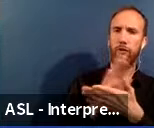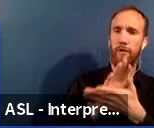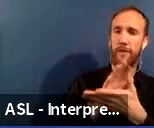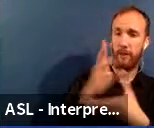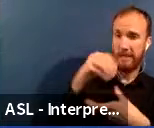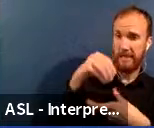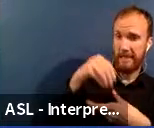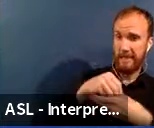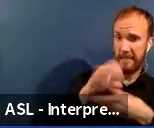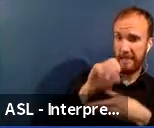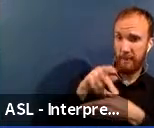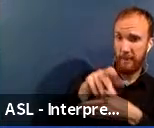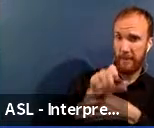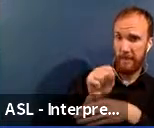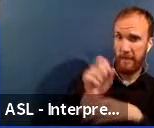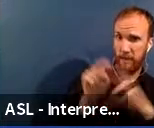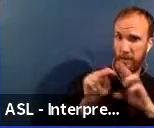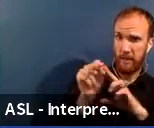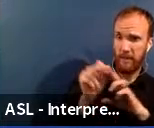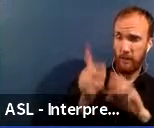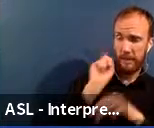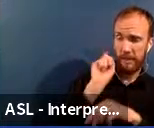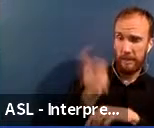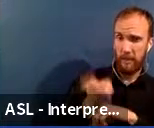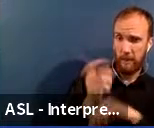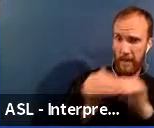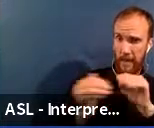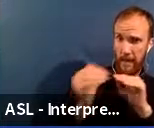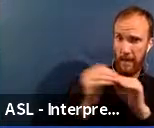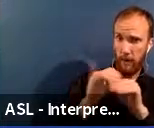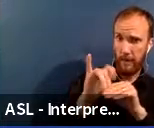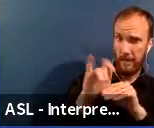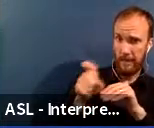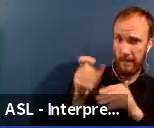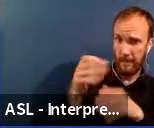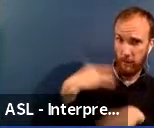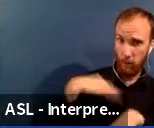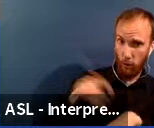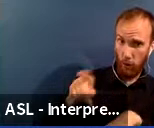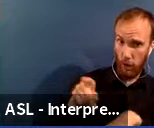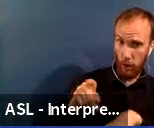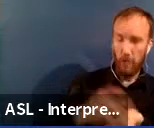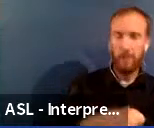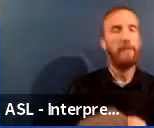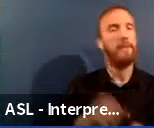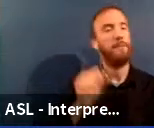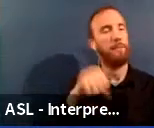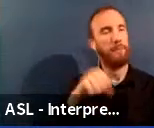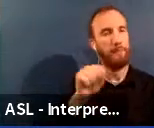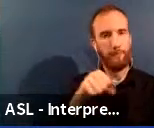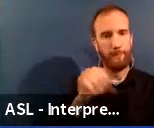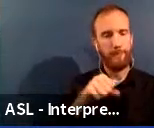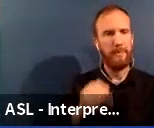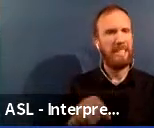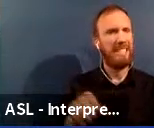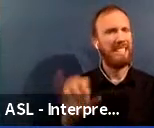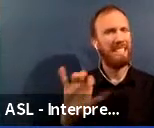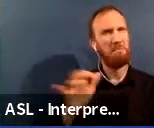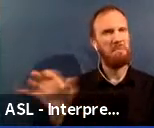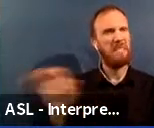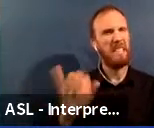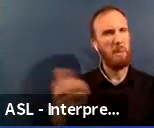awarded an equity index score? Yes. A part of similar to the last question,